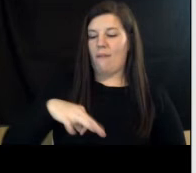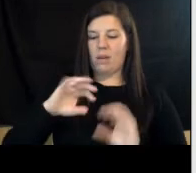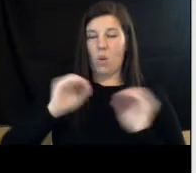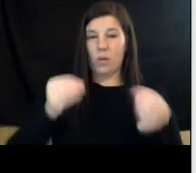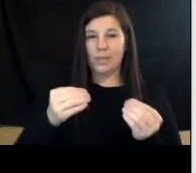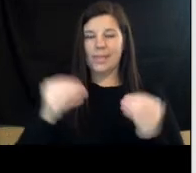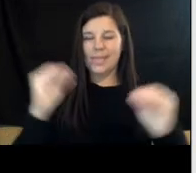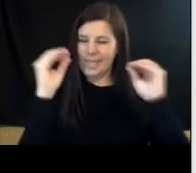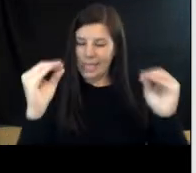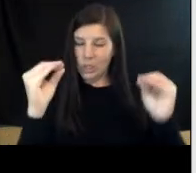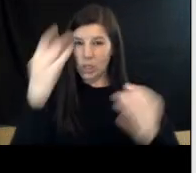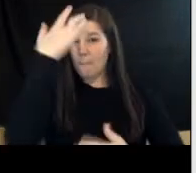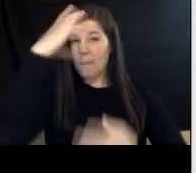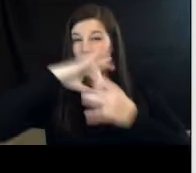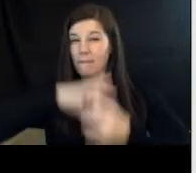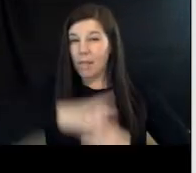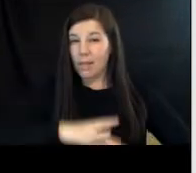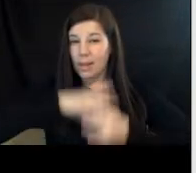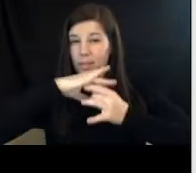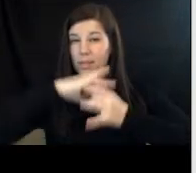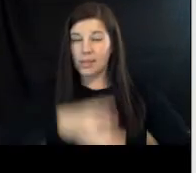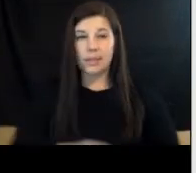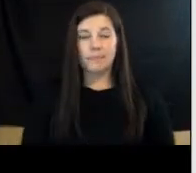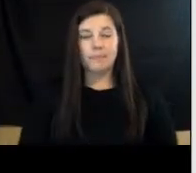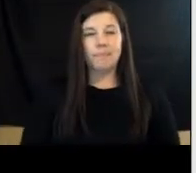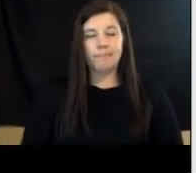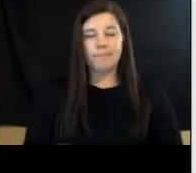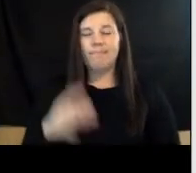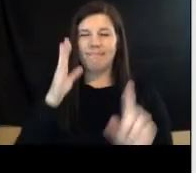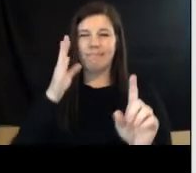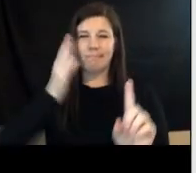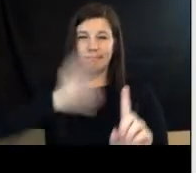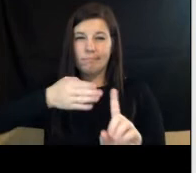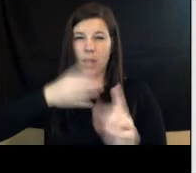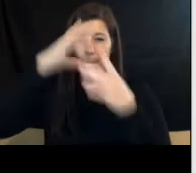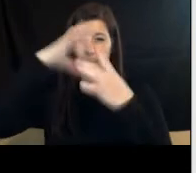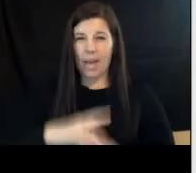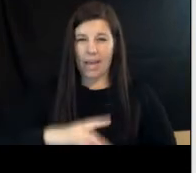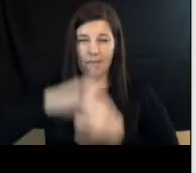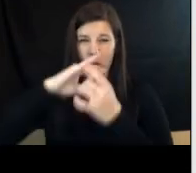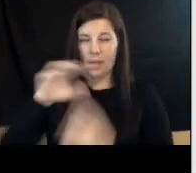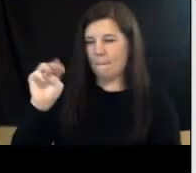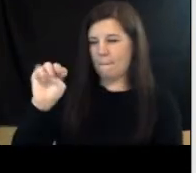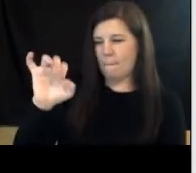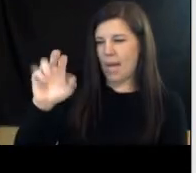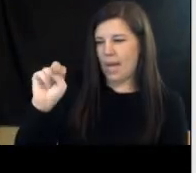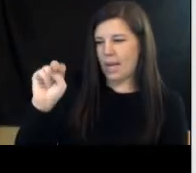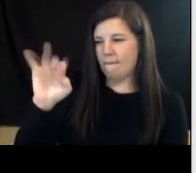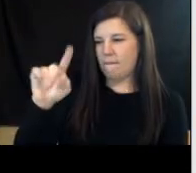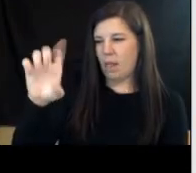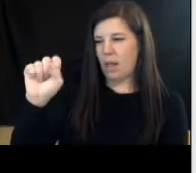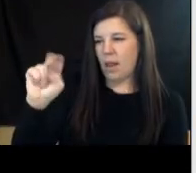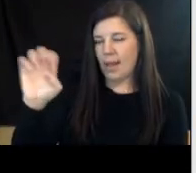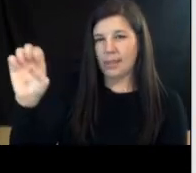-healing. I'll just stick to mindfulness for tonight. But mindfulness thumbnail sketch is the supervision of attention.